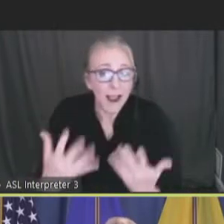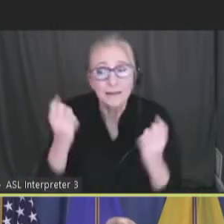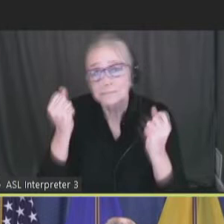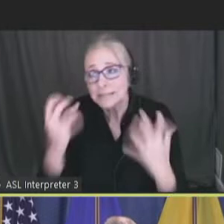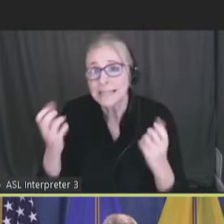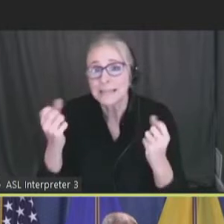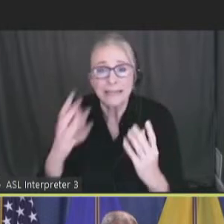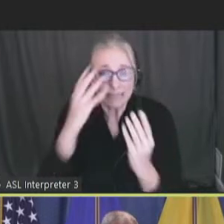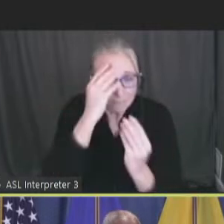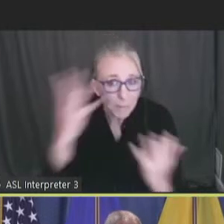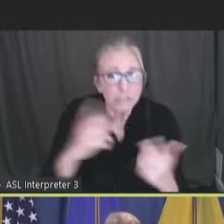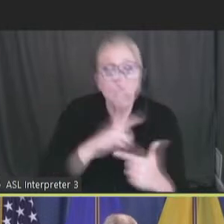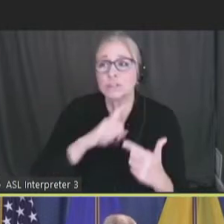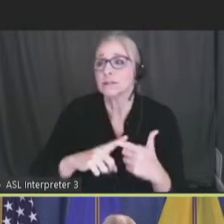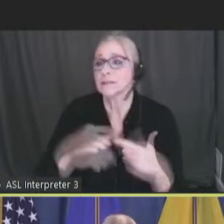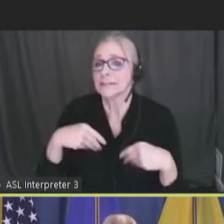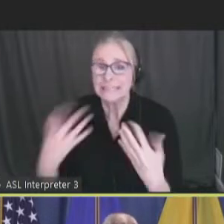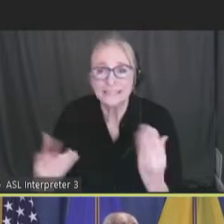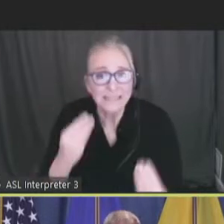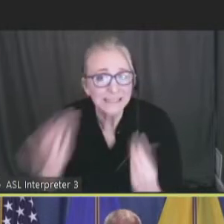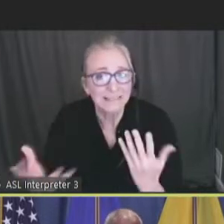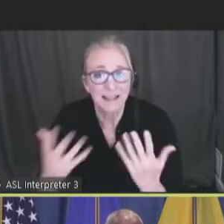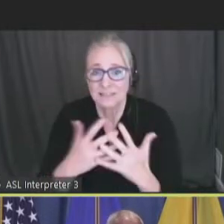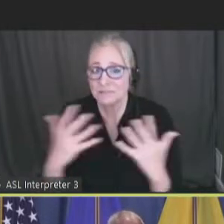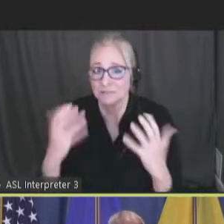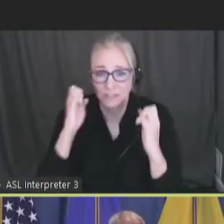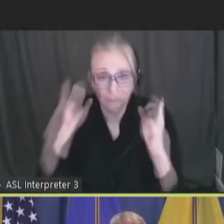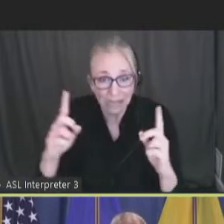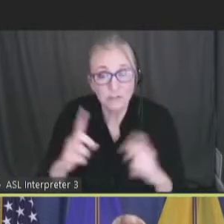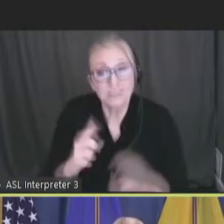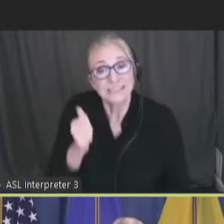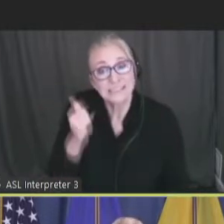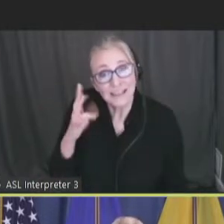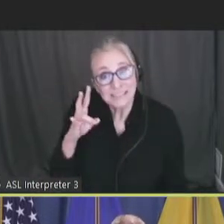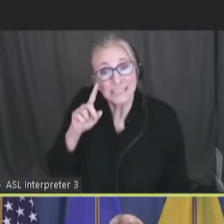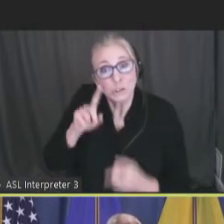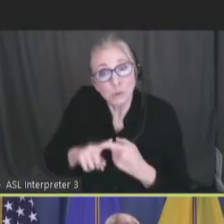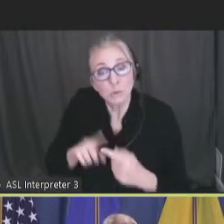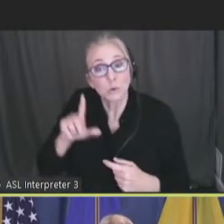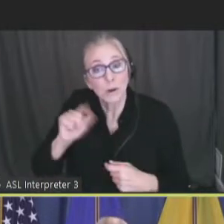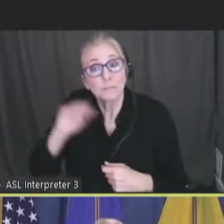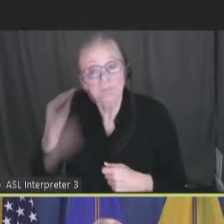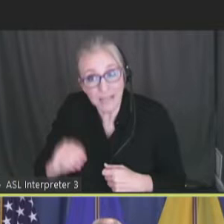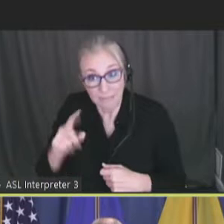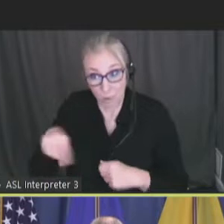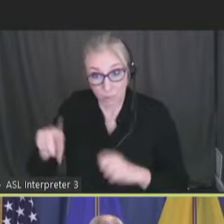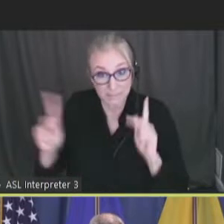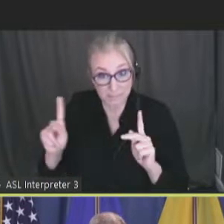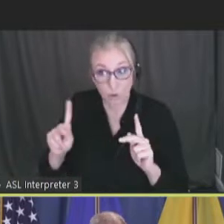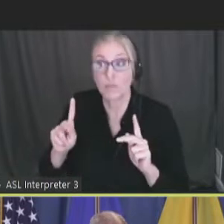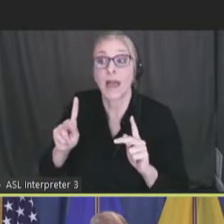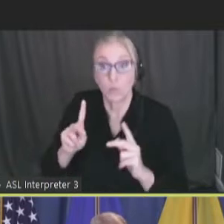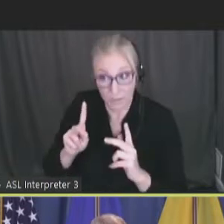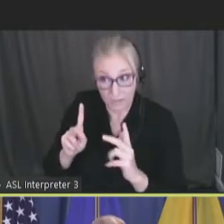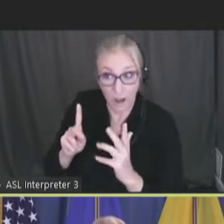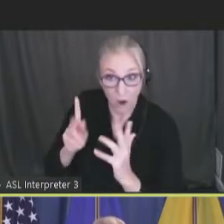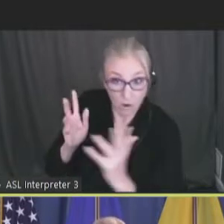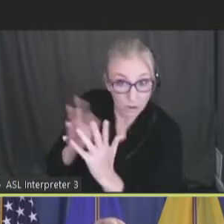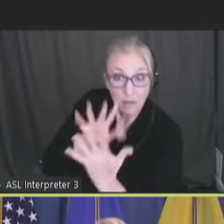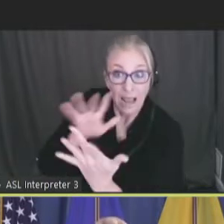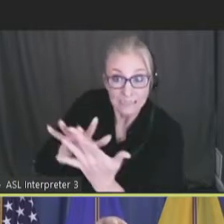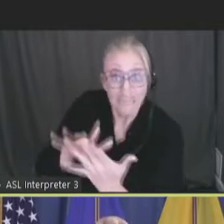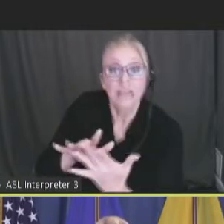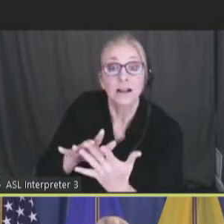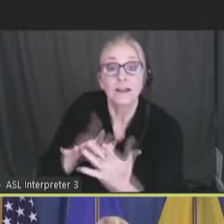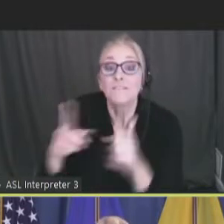of information and lots of education, 17% to 20% of the folks we are addressing are receiving